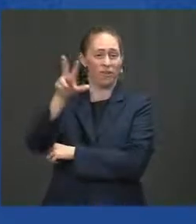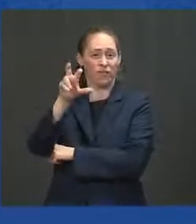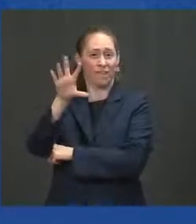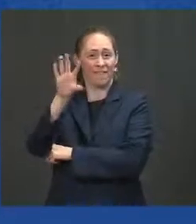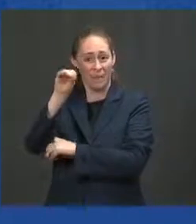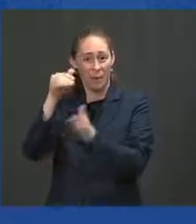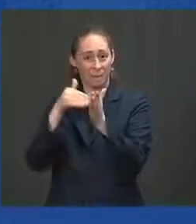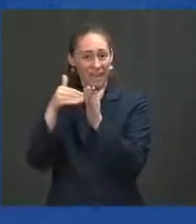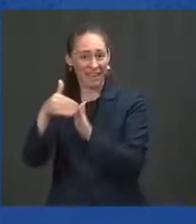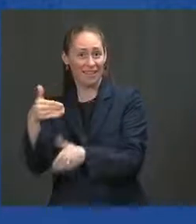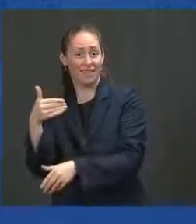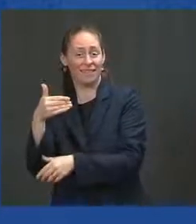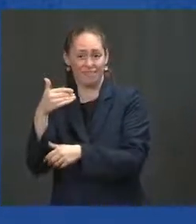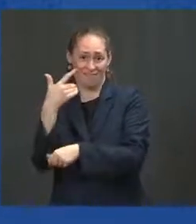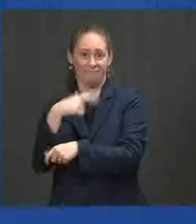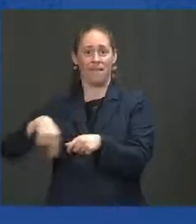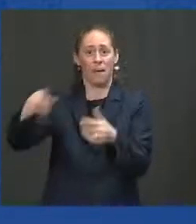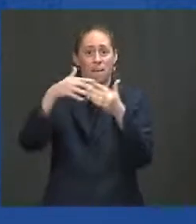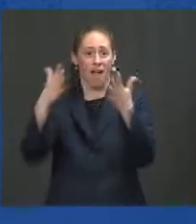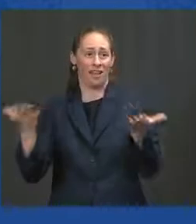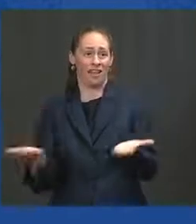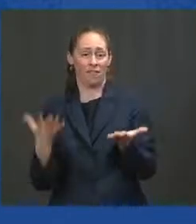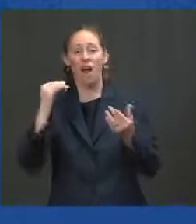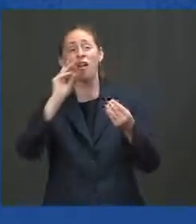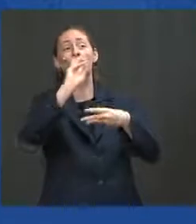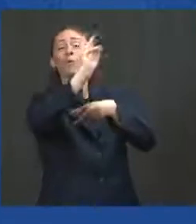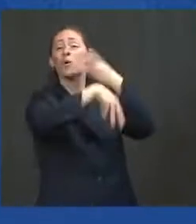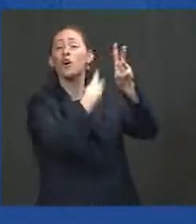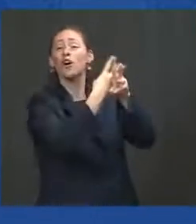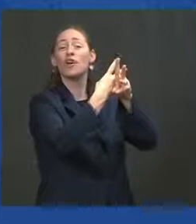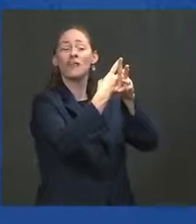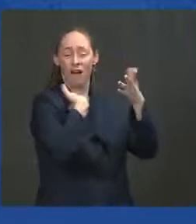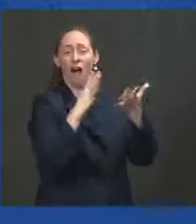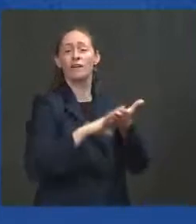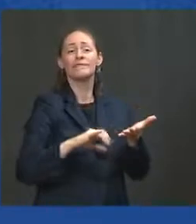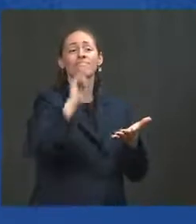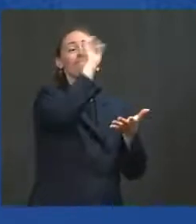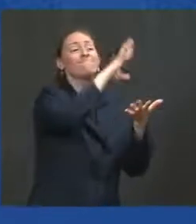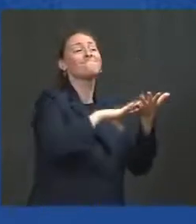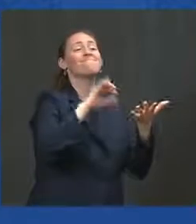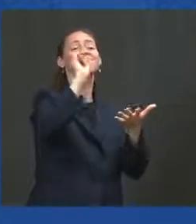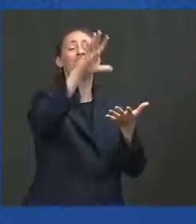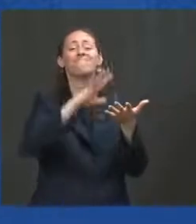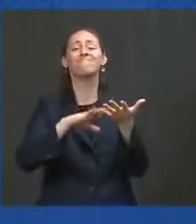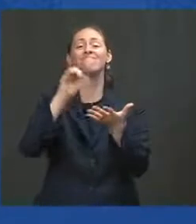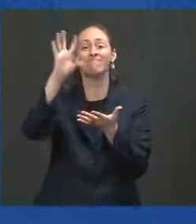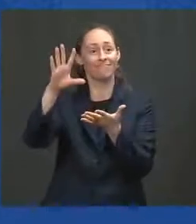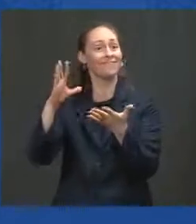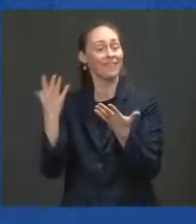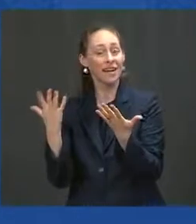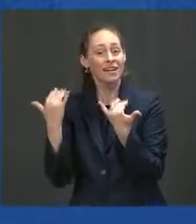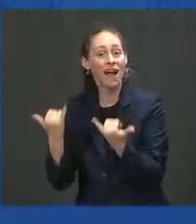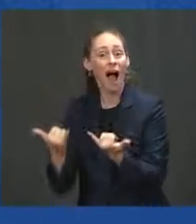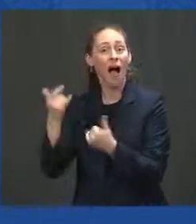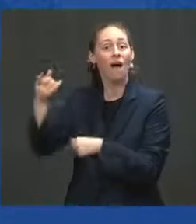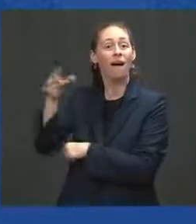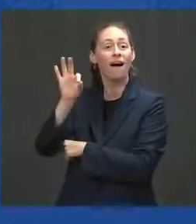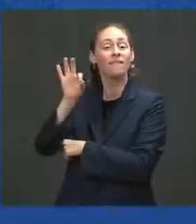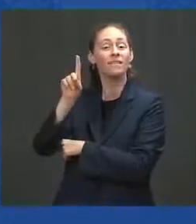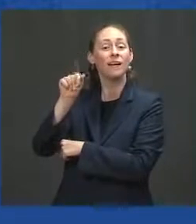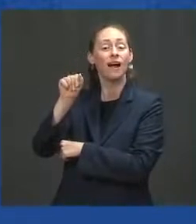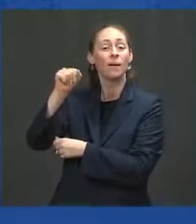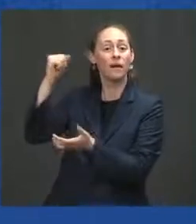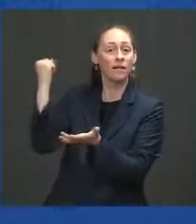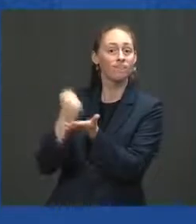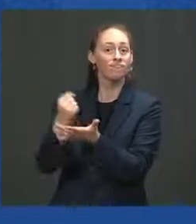the world. They kept pouring over this data. The FDA approval is the gold standard. And as I just said,